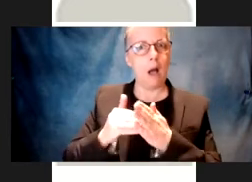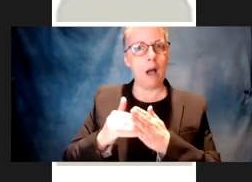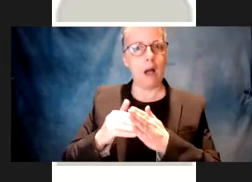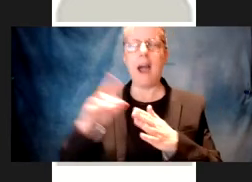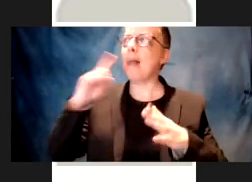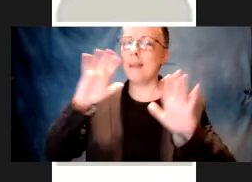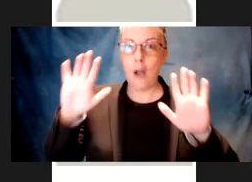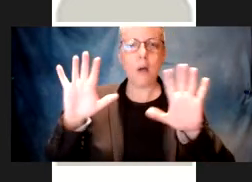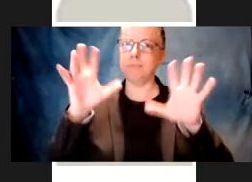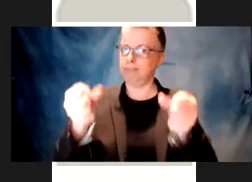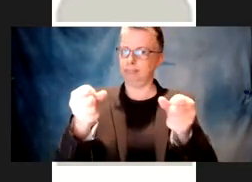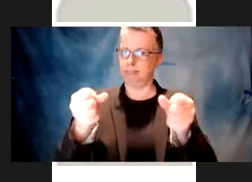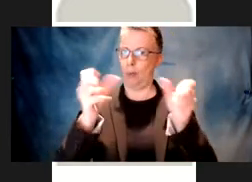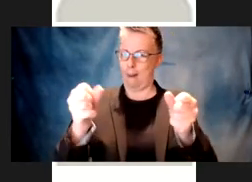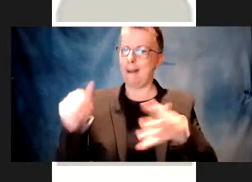mute that.